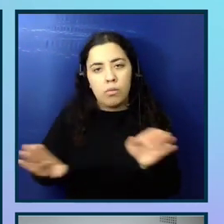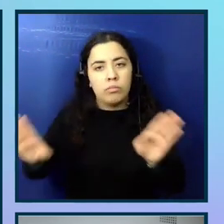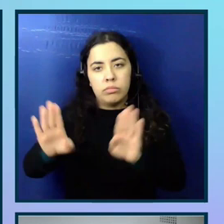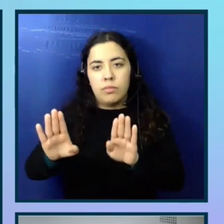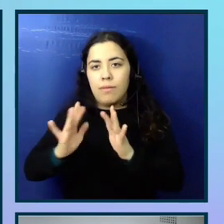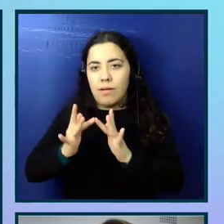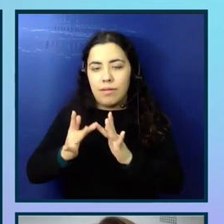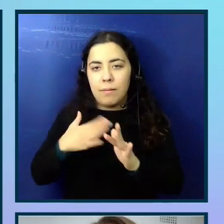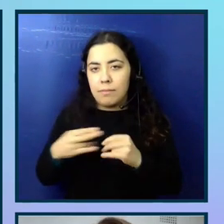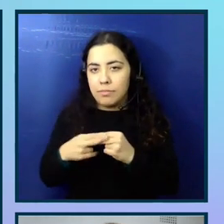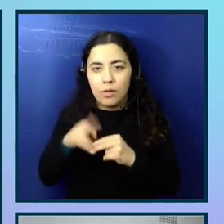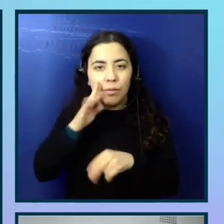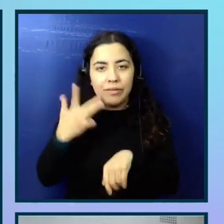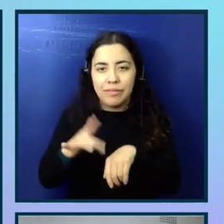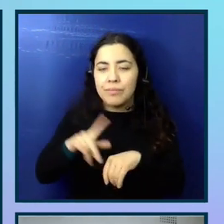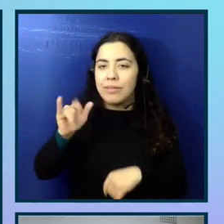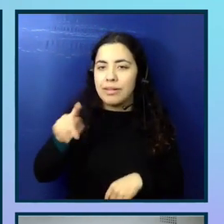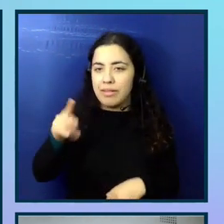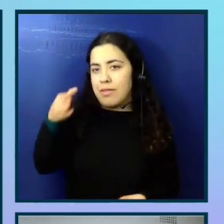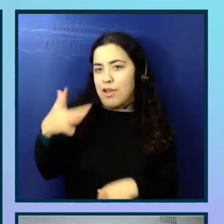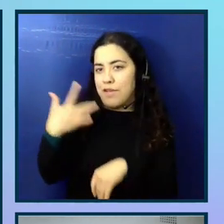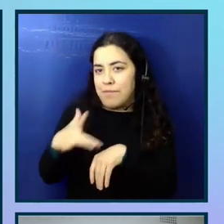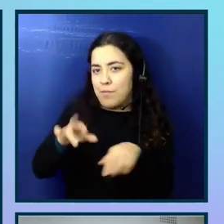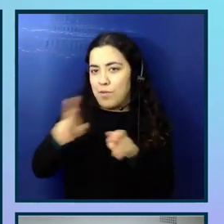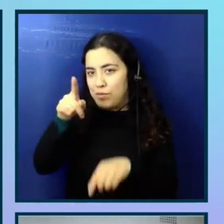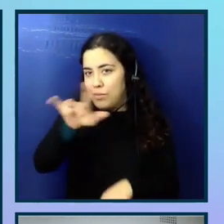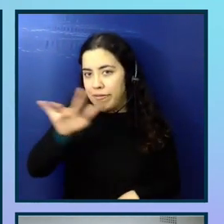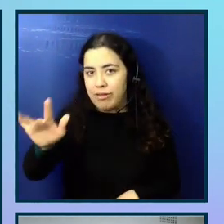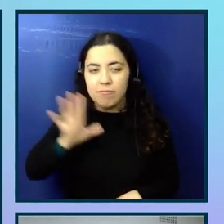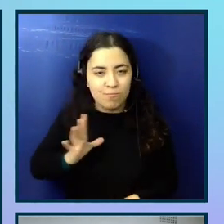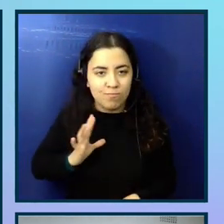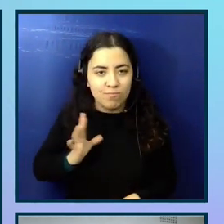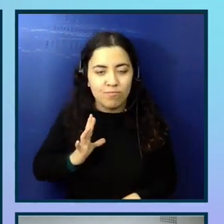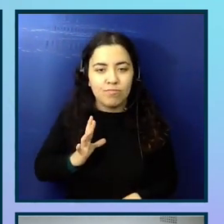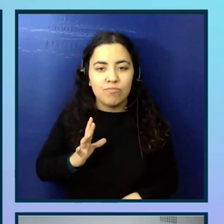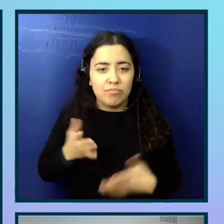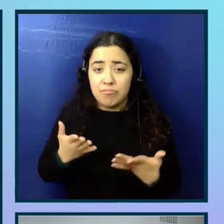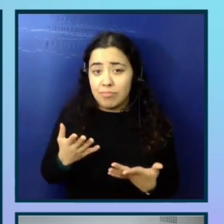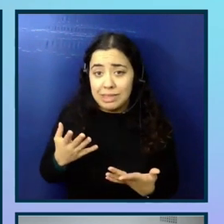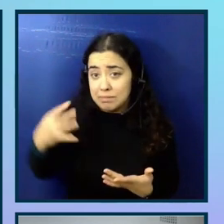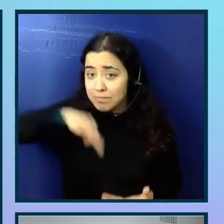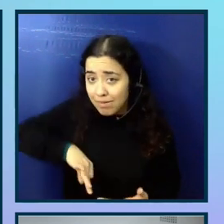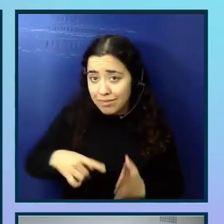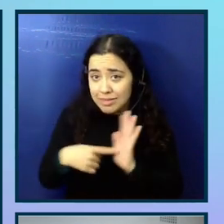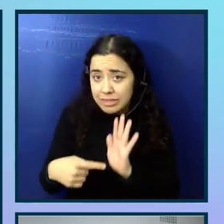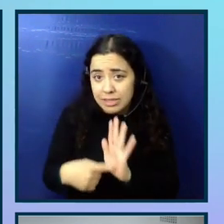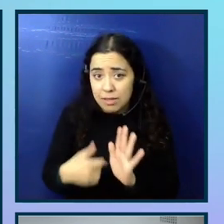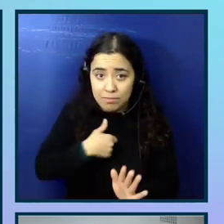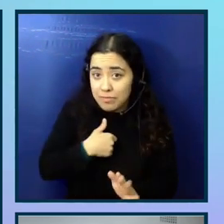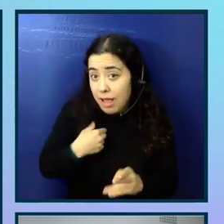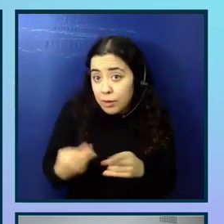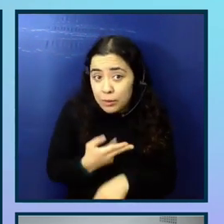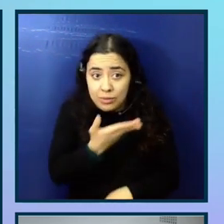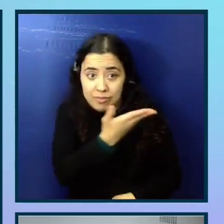and there should be links to it within the slides. So yeah, these are just really useful examples that I personally use,